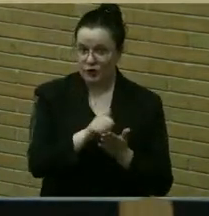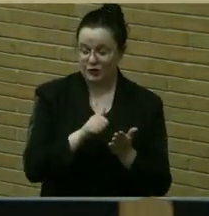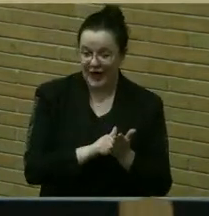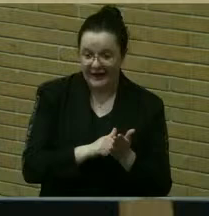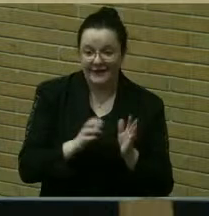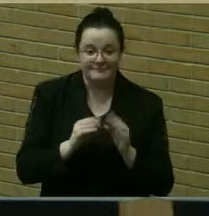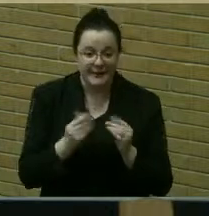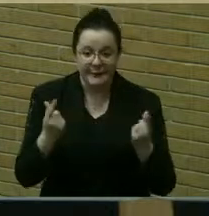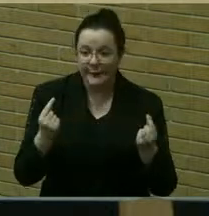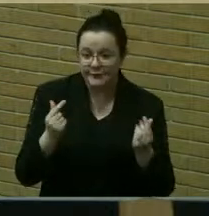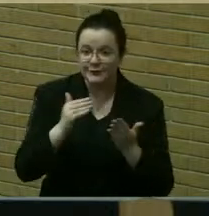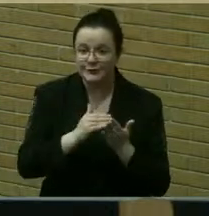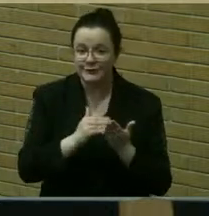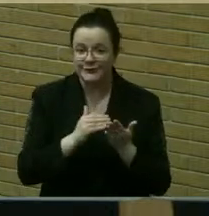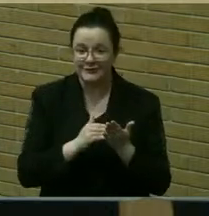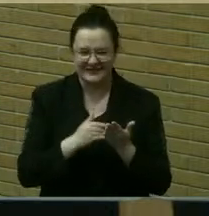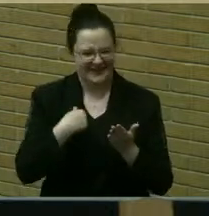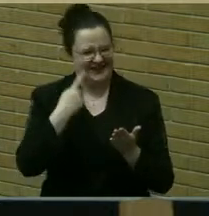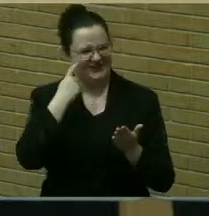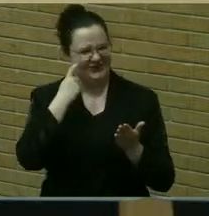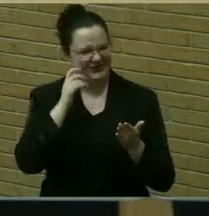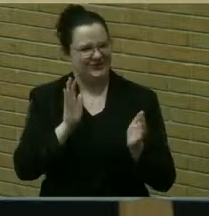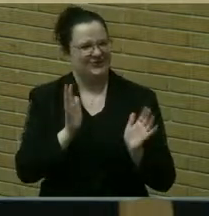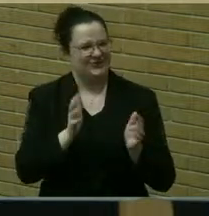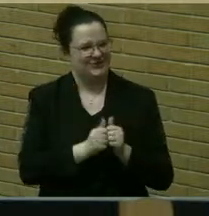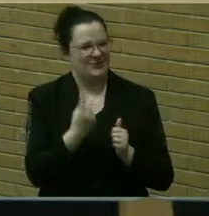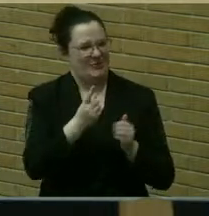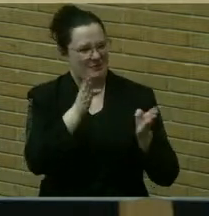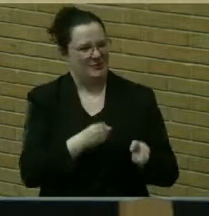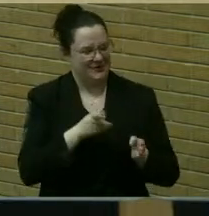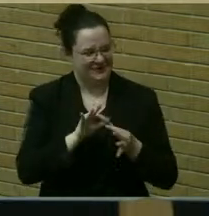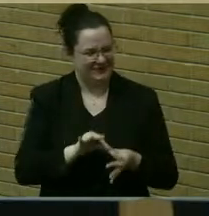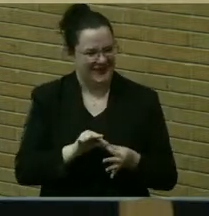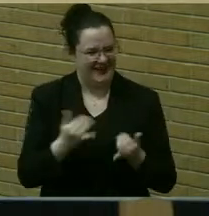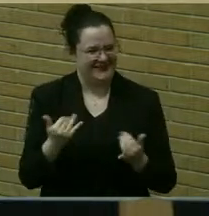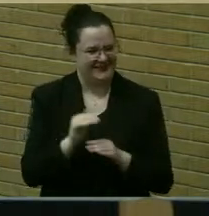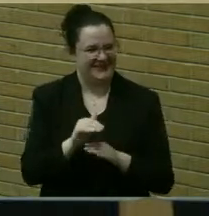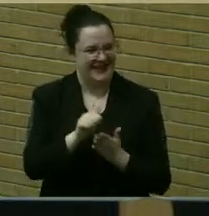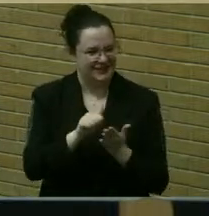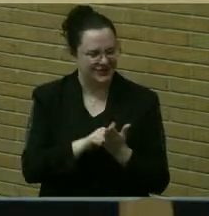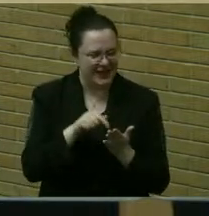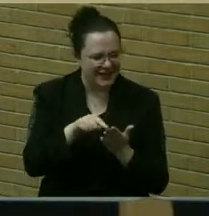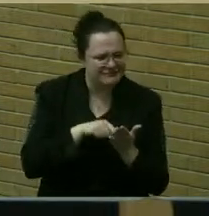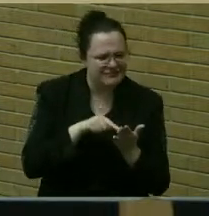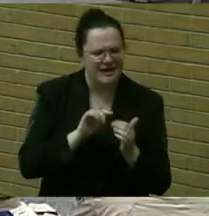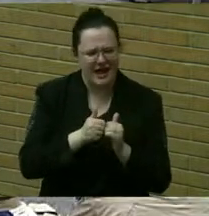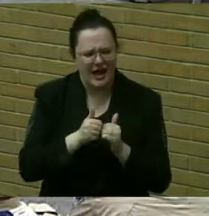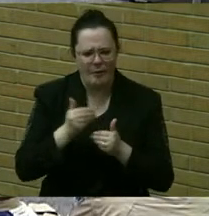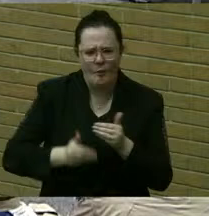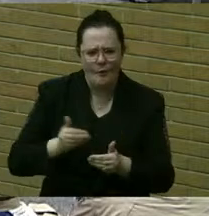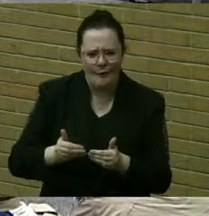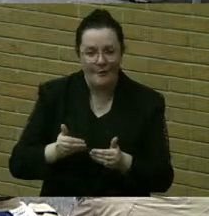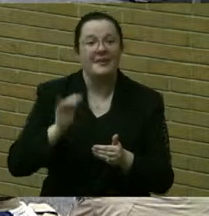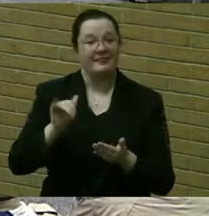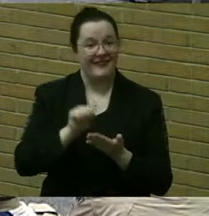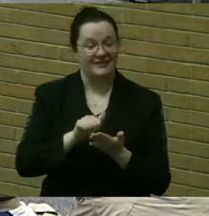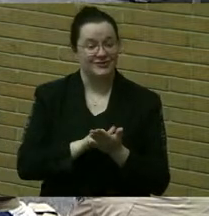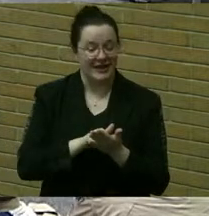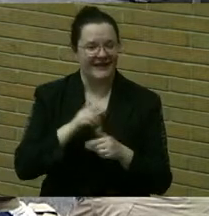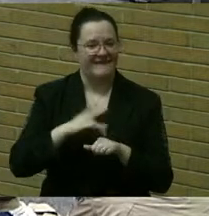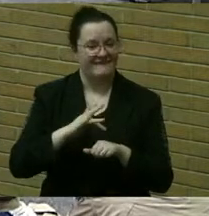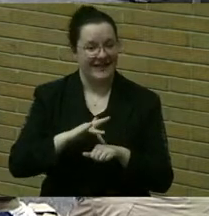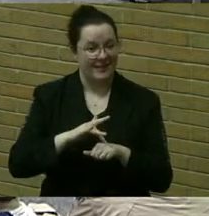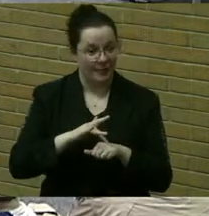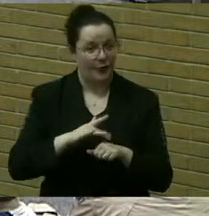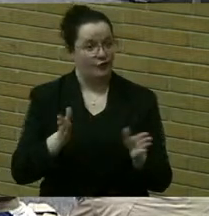was just talking with someone about tonight's agenda and how the agenda works. The agenda is available on the back